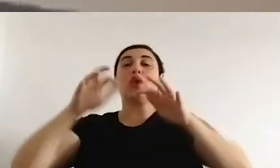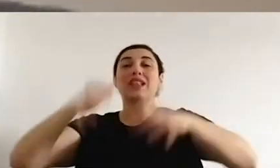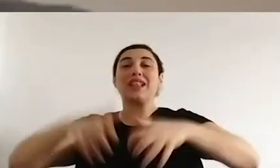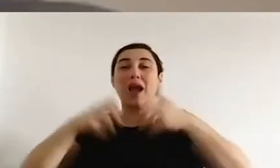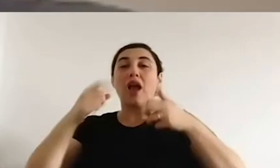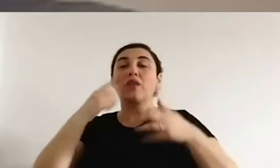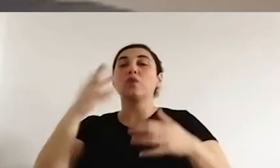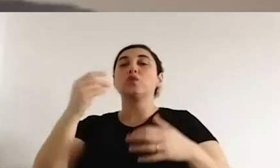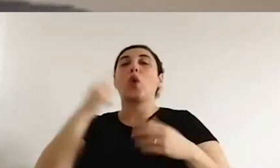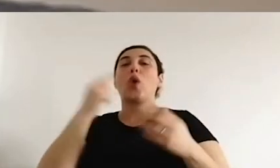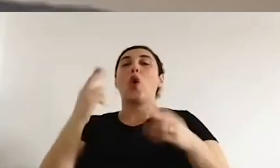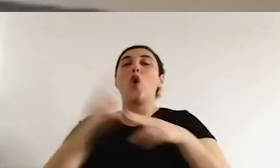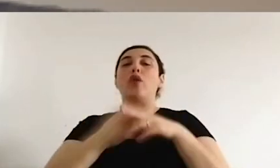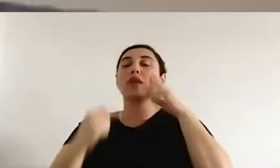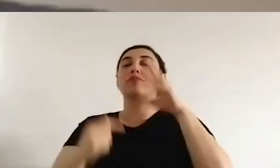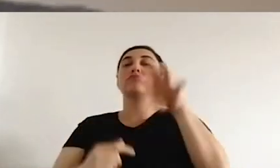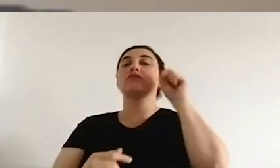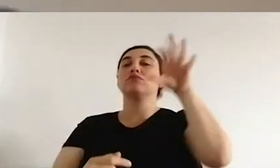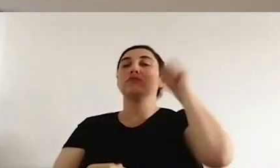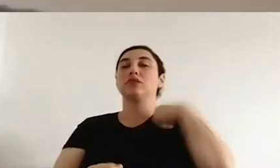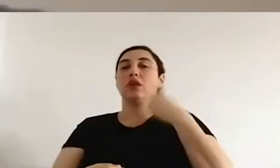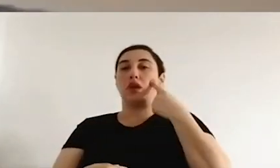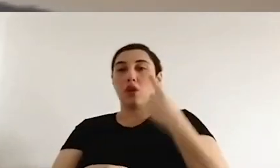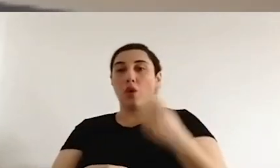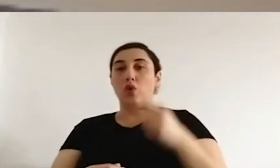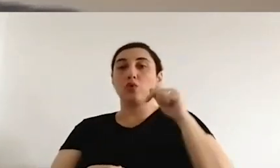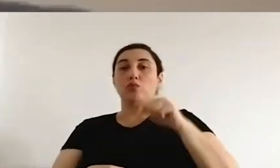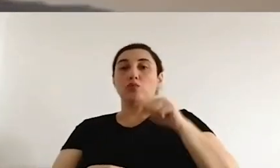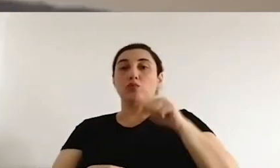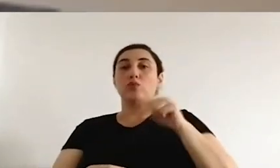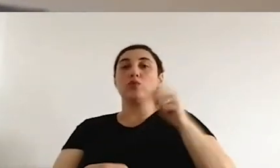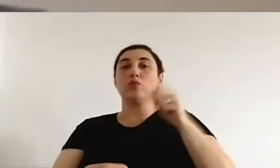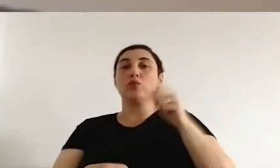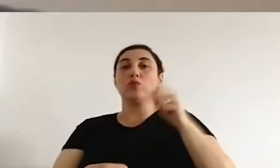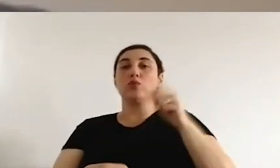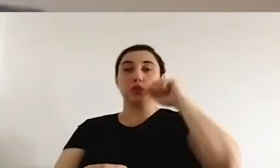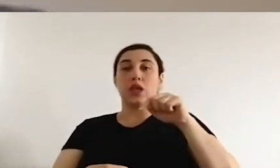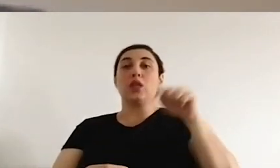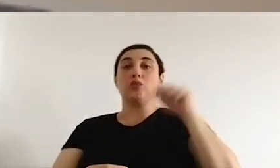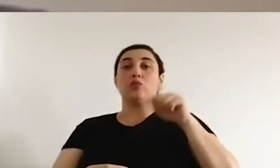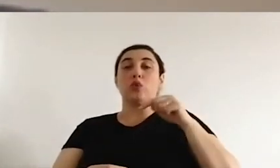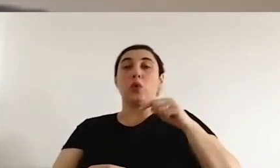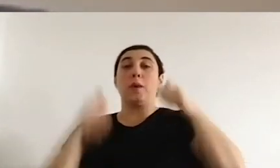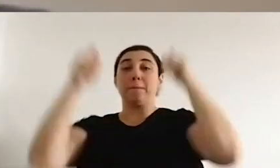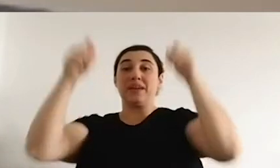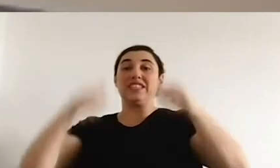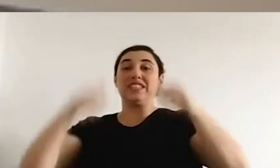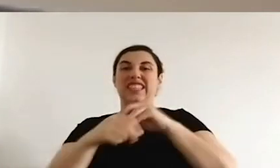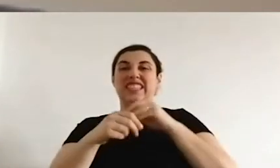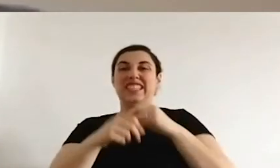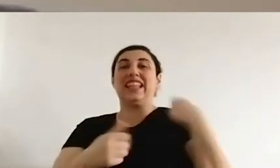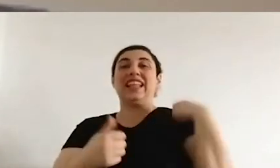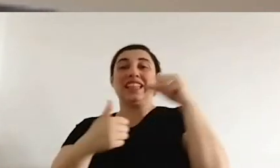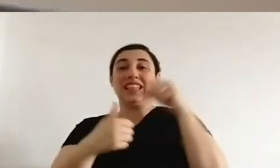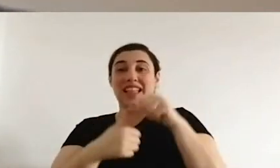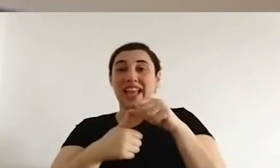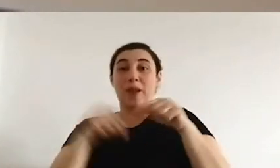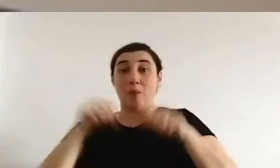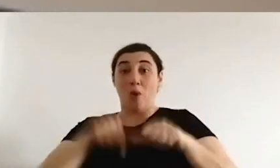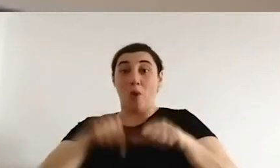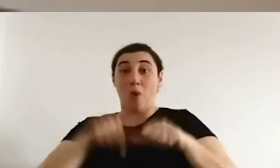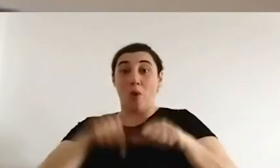I'm carrying out my own research. So, it's a great pleasure to see